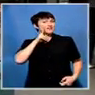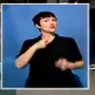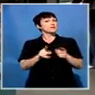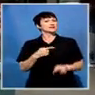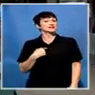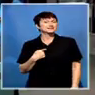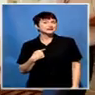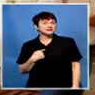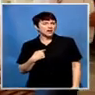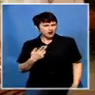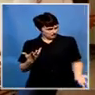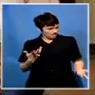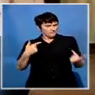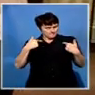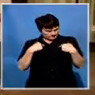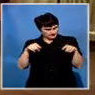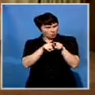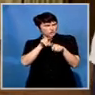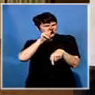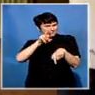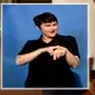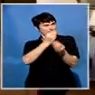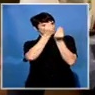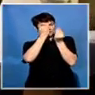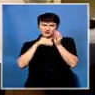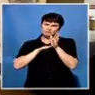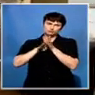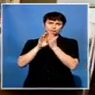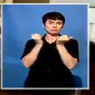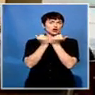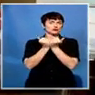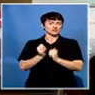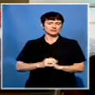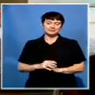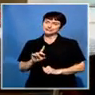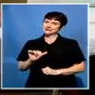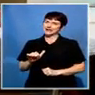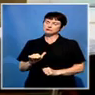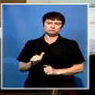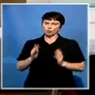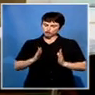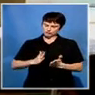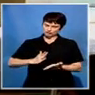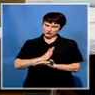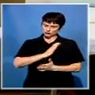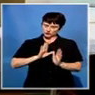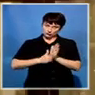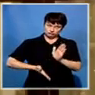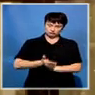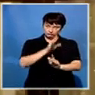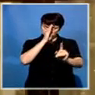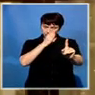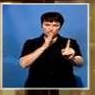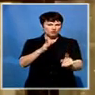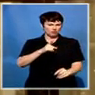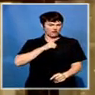also need an education. The DA is seeking the matter to the Human Rights Commission. The party says it will continue fighting against the decision.